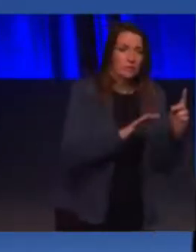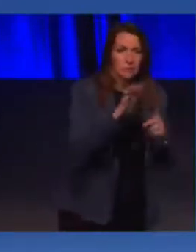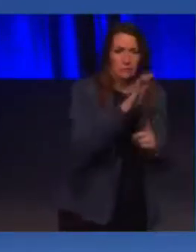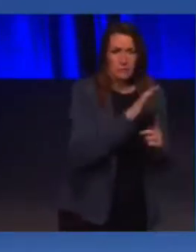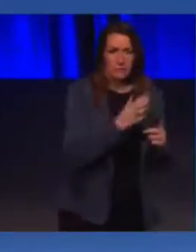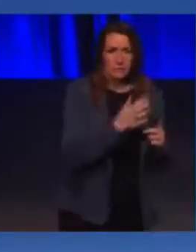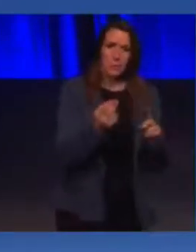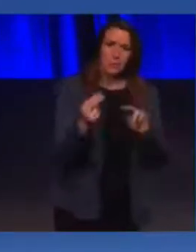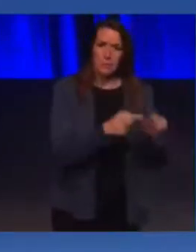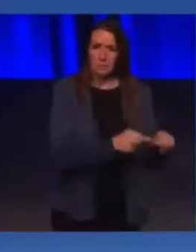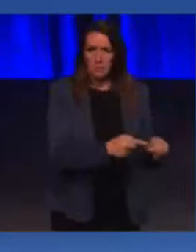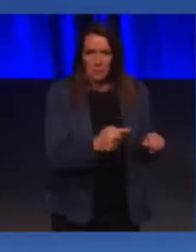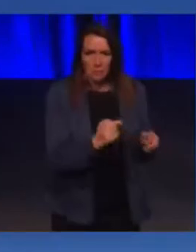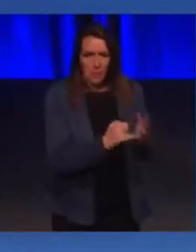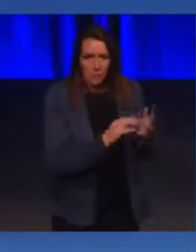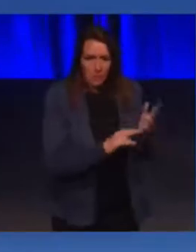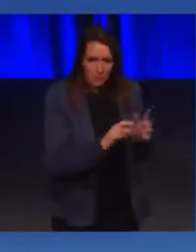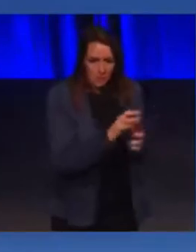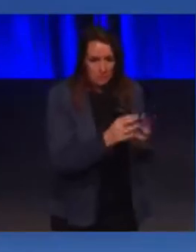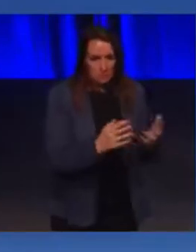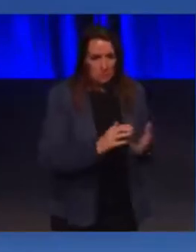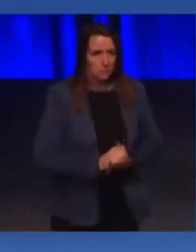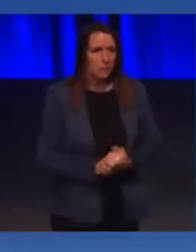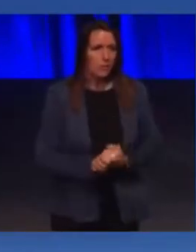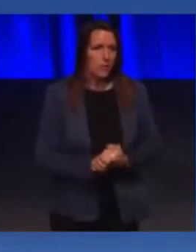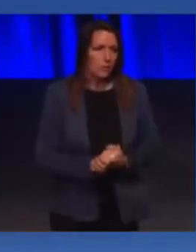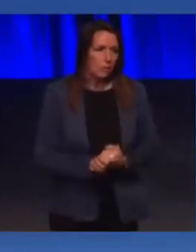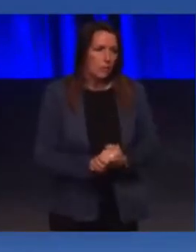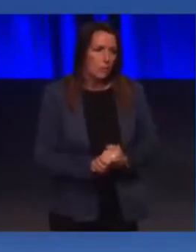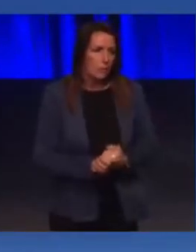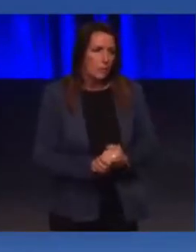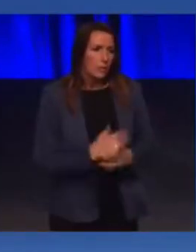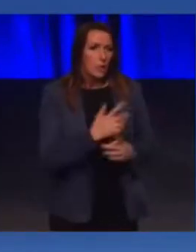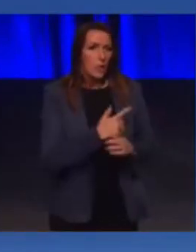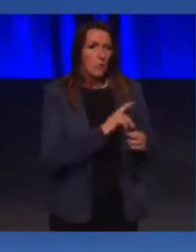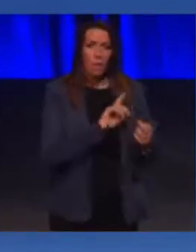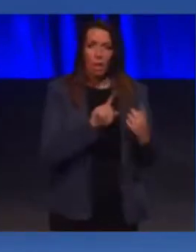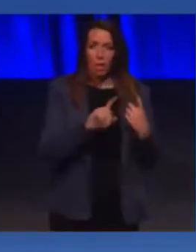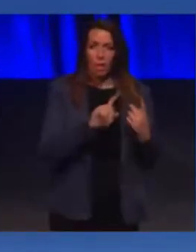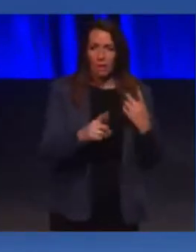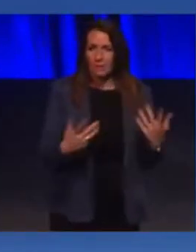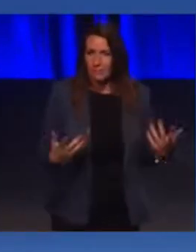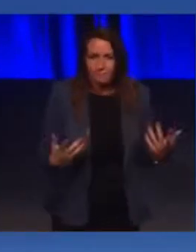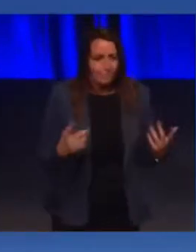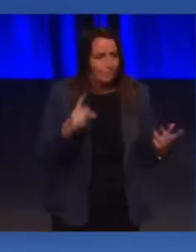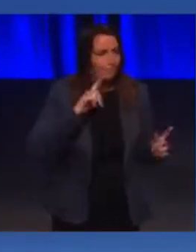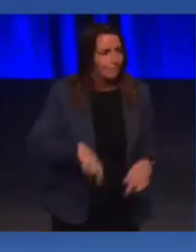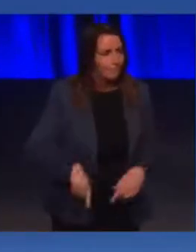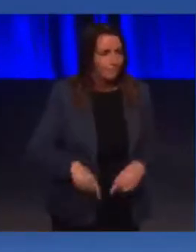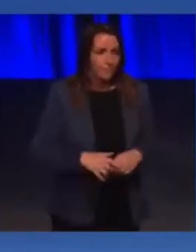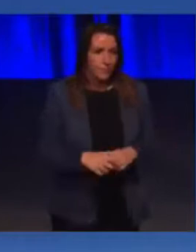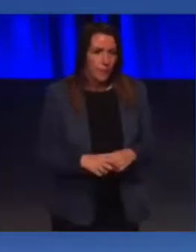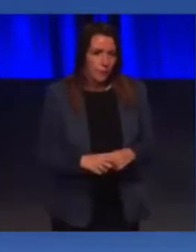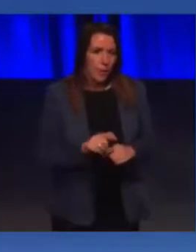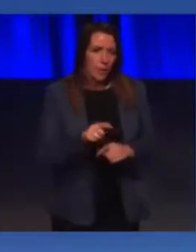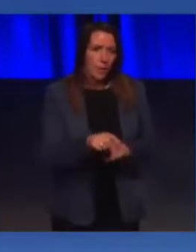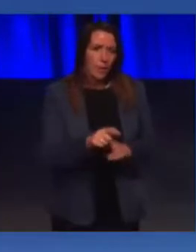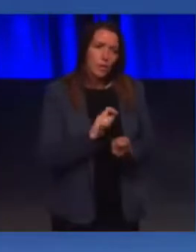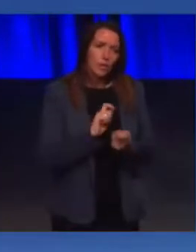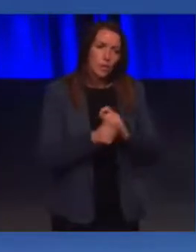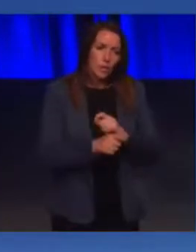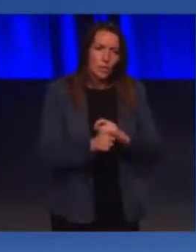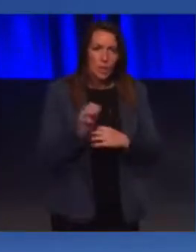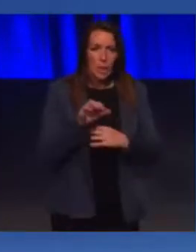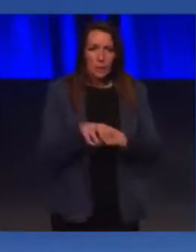Unfortunately, most of what we see falls on death ears. But the point I want to make about changing places toilets is